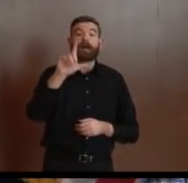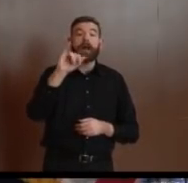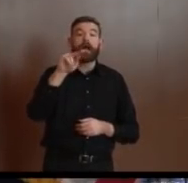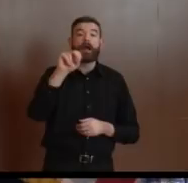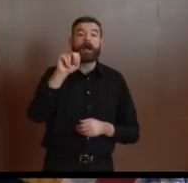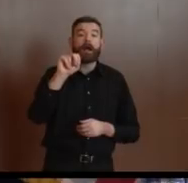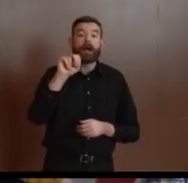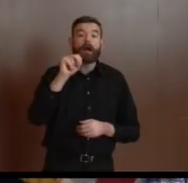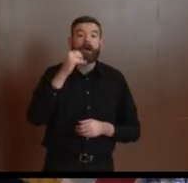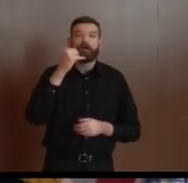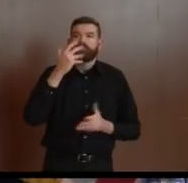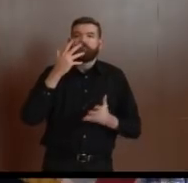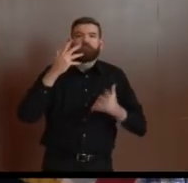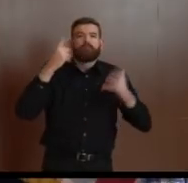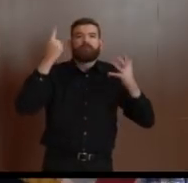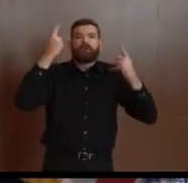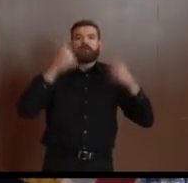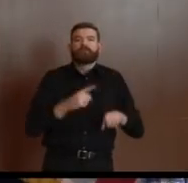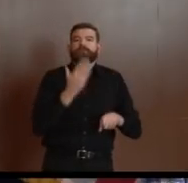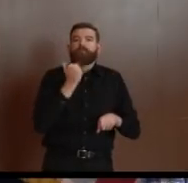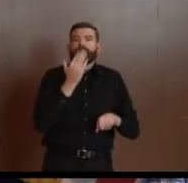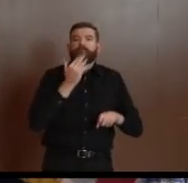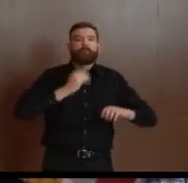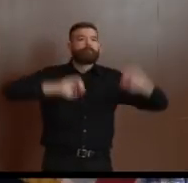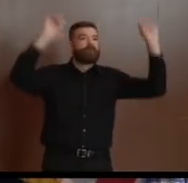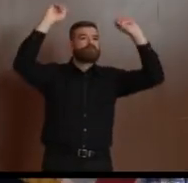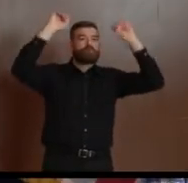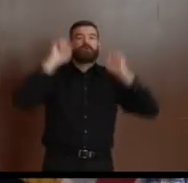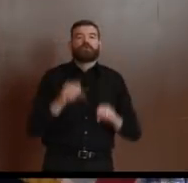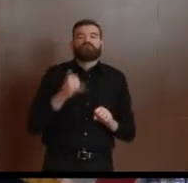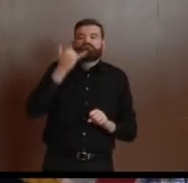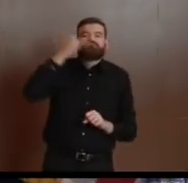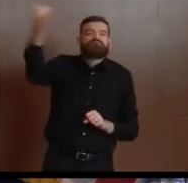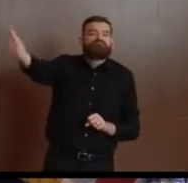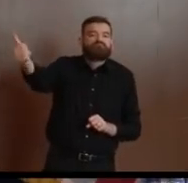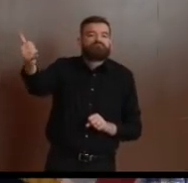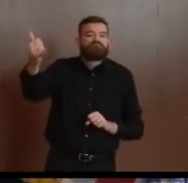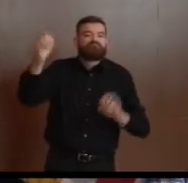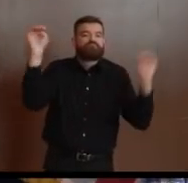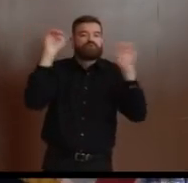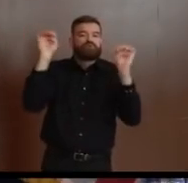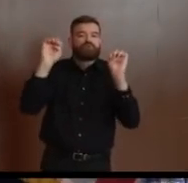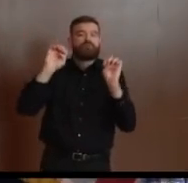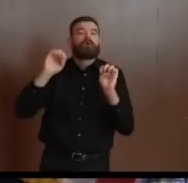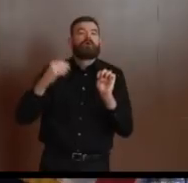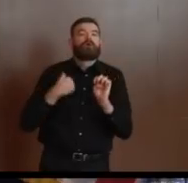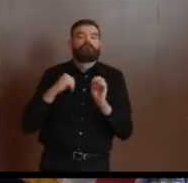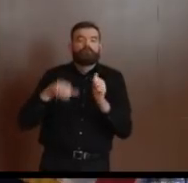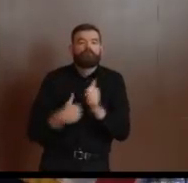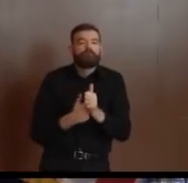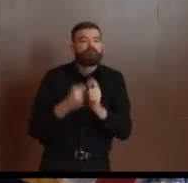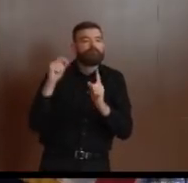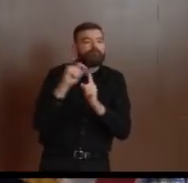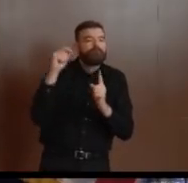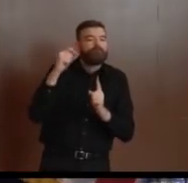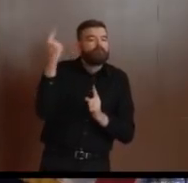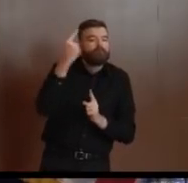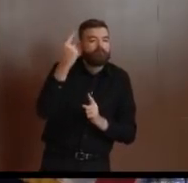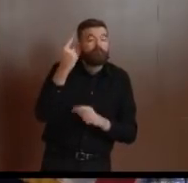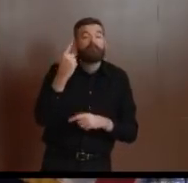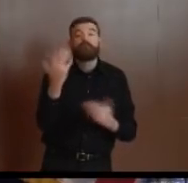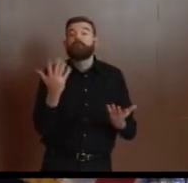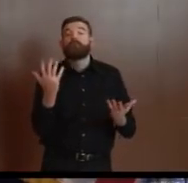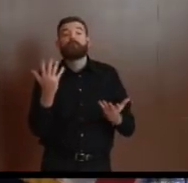needing an emergency backup kit can apply to receive one by visiting DiabetesFoundationInc